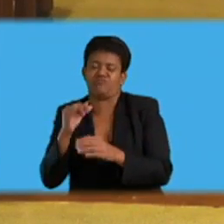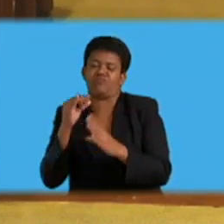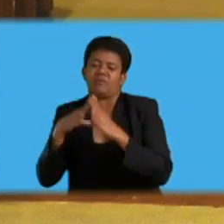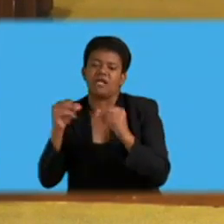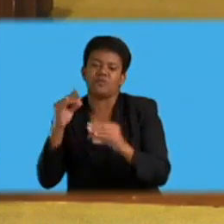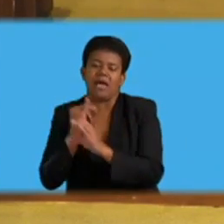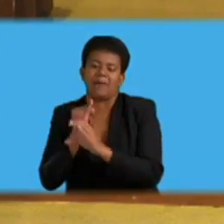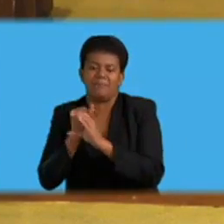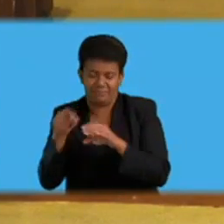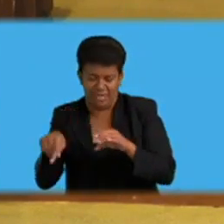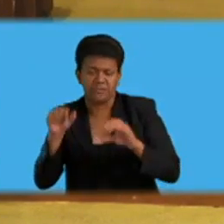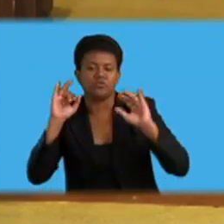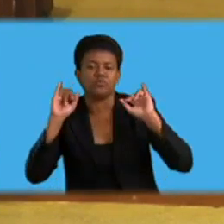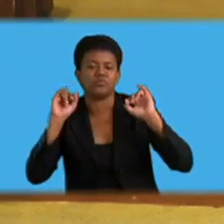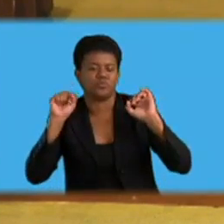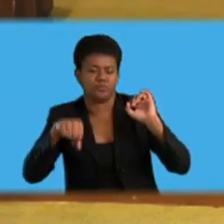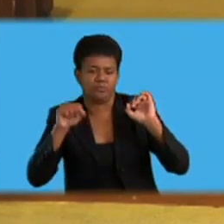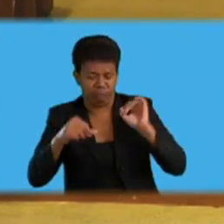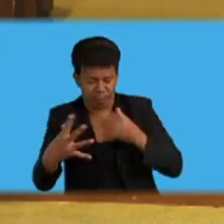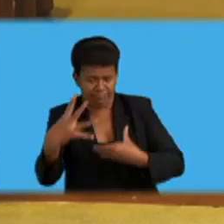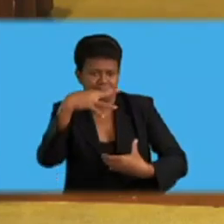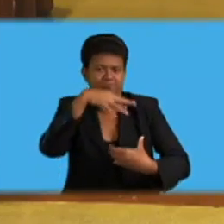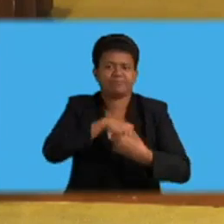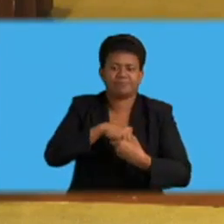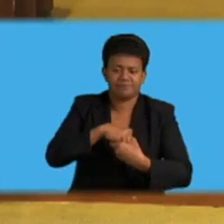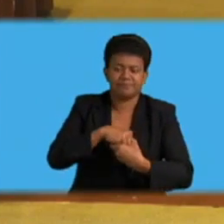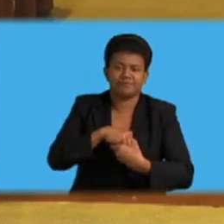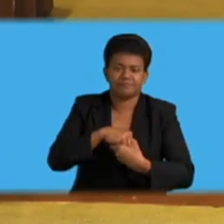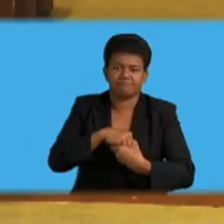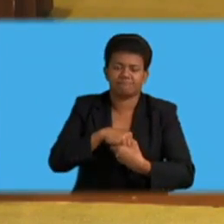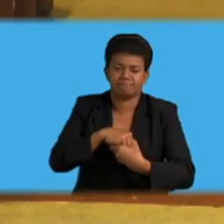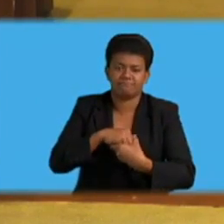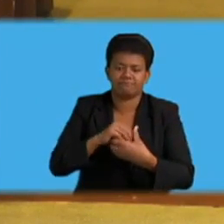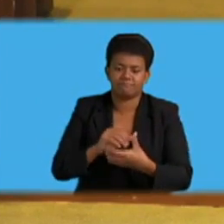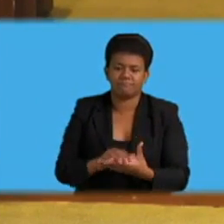part of the solution that we would be seeking.